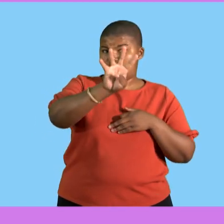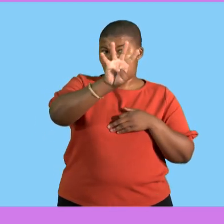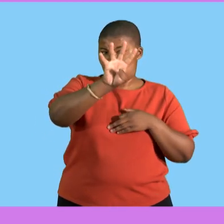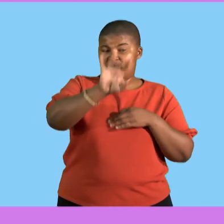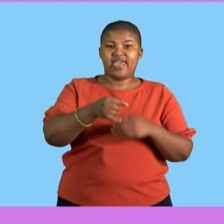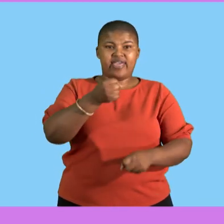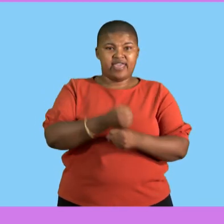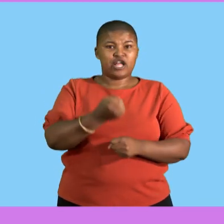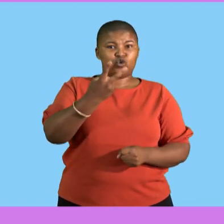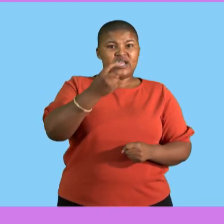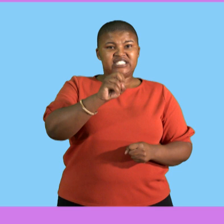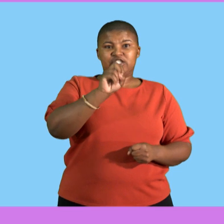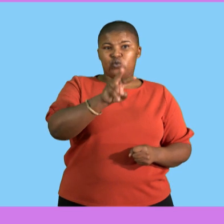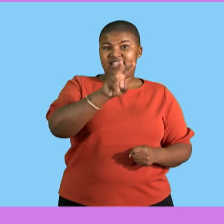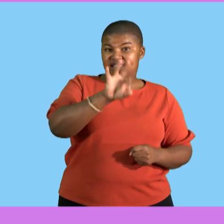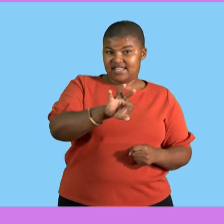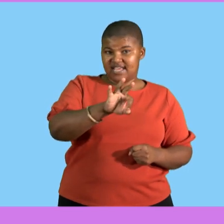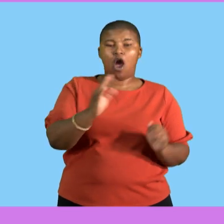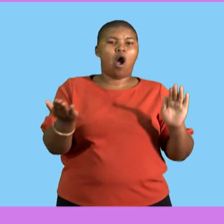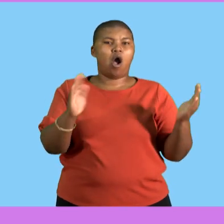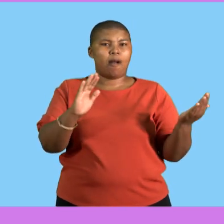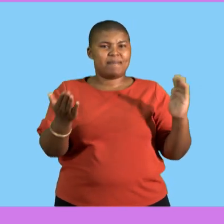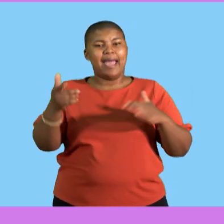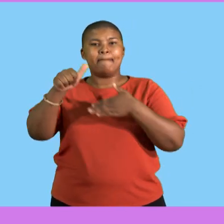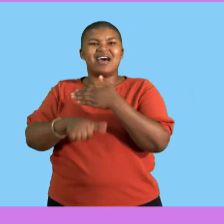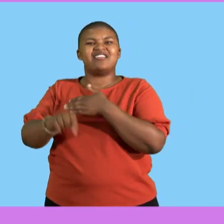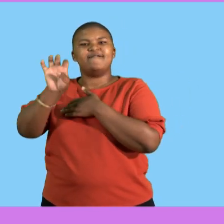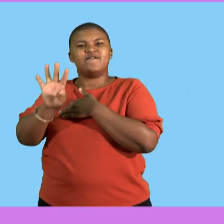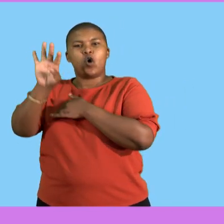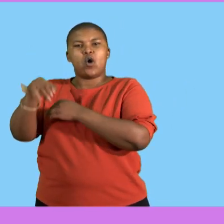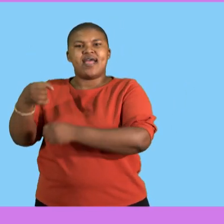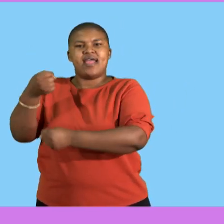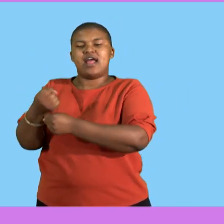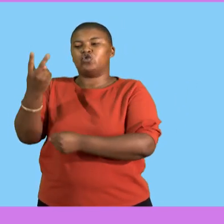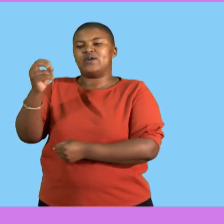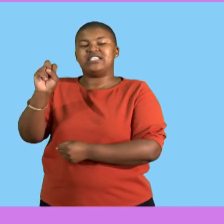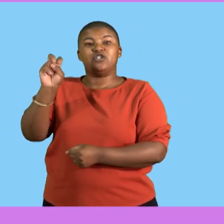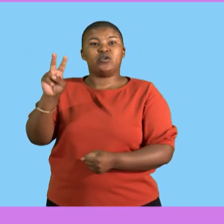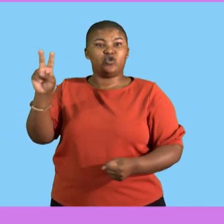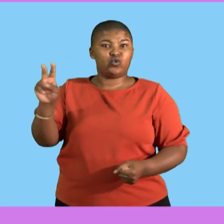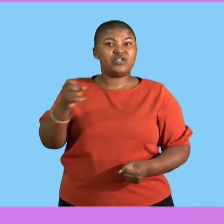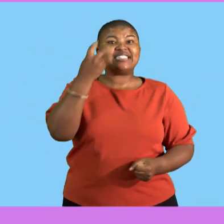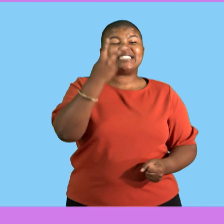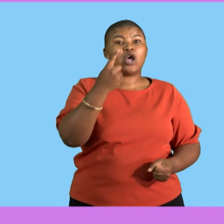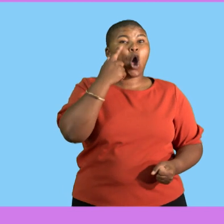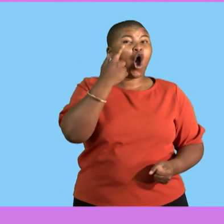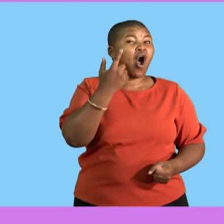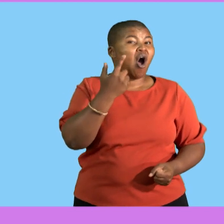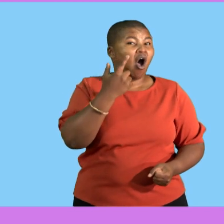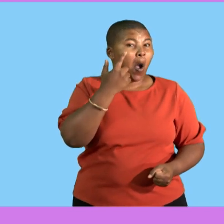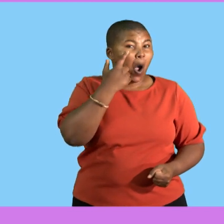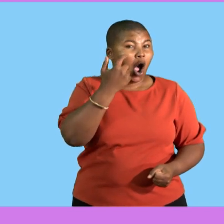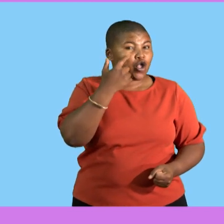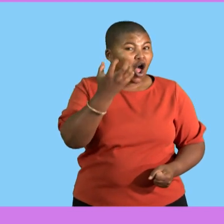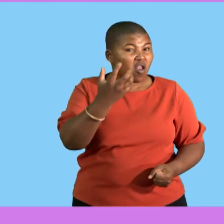April 2022. So onions went up with 52,8%, maize